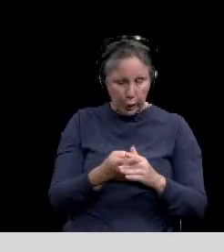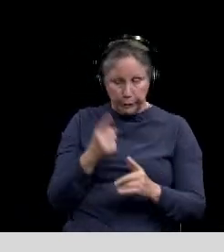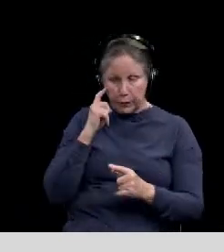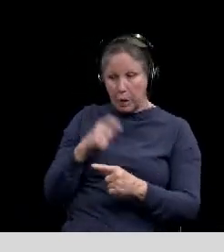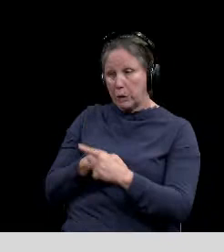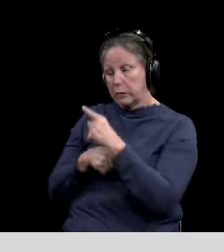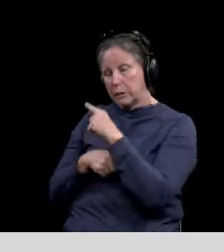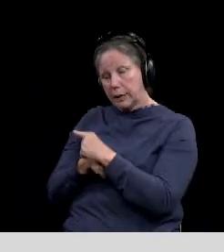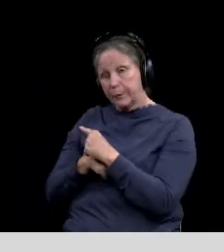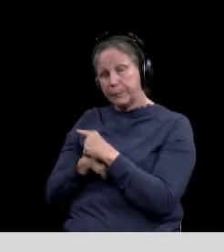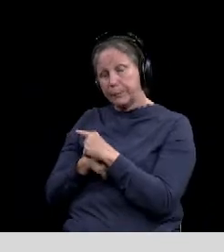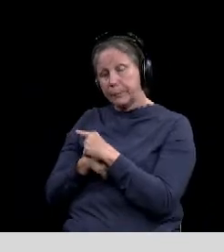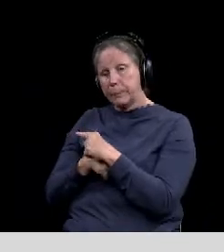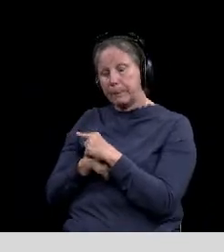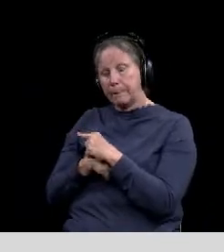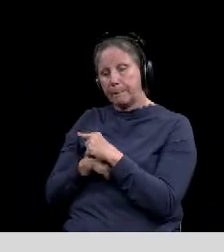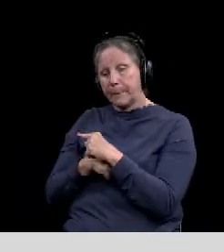that